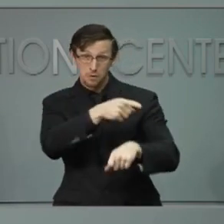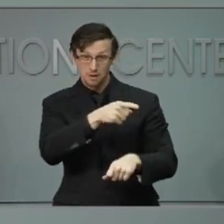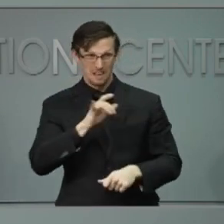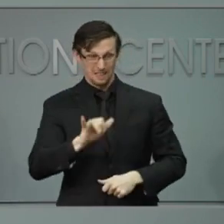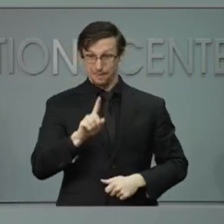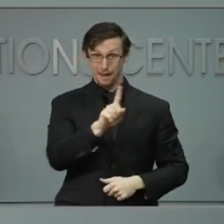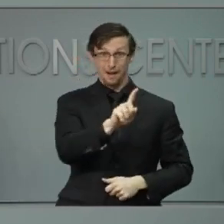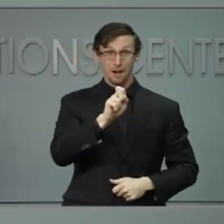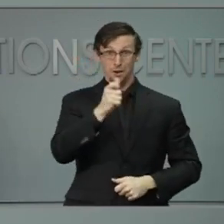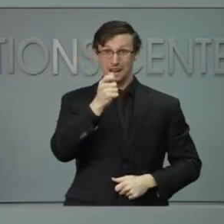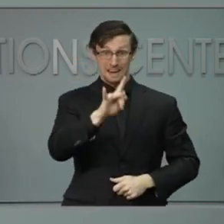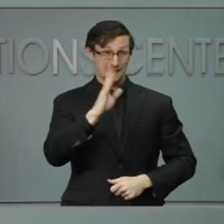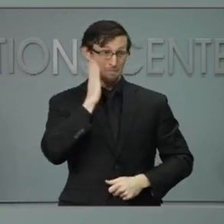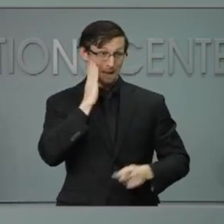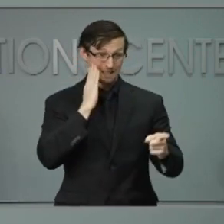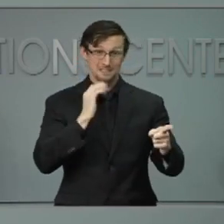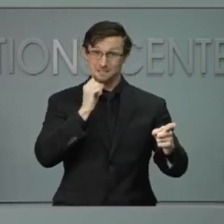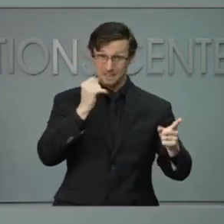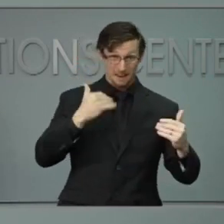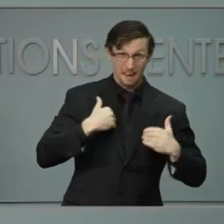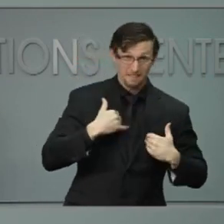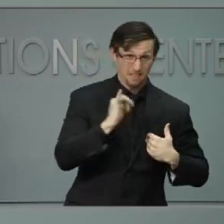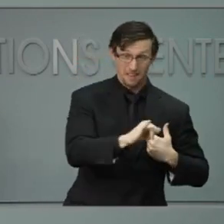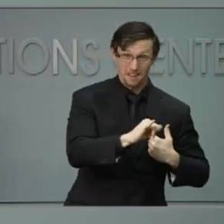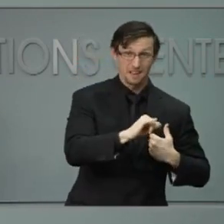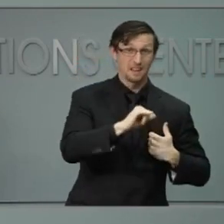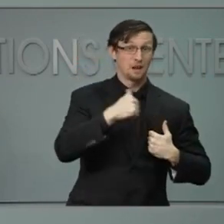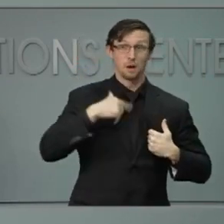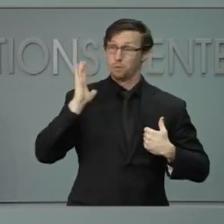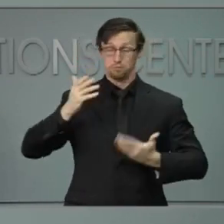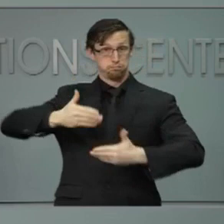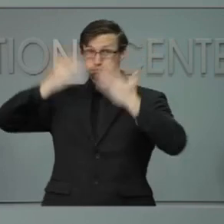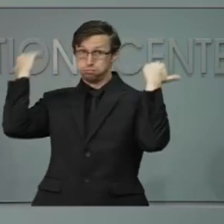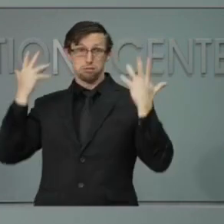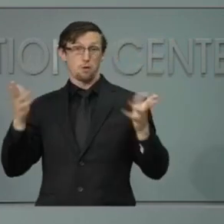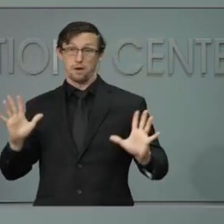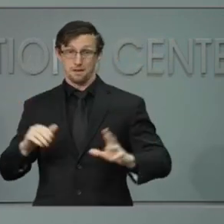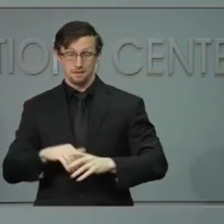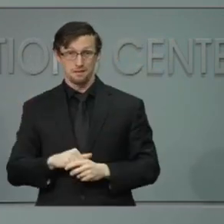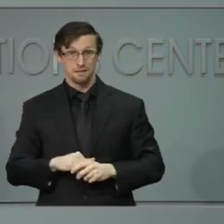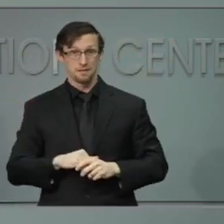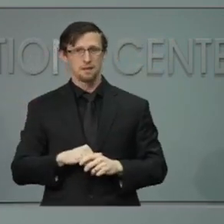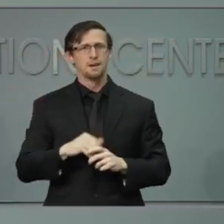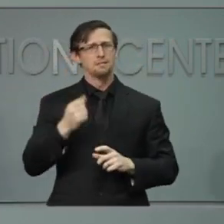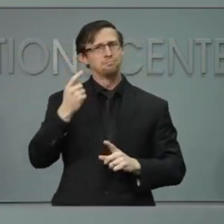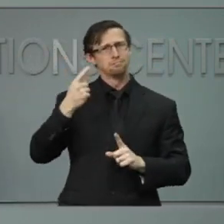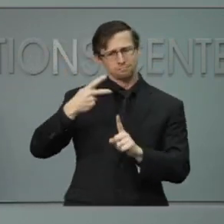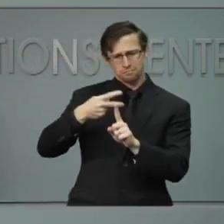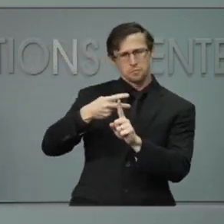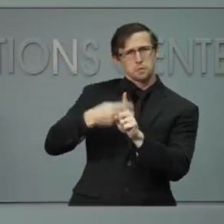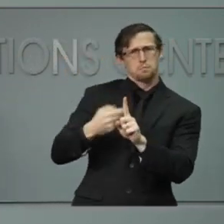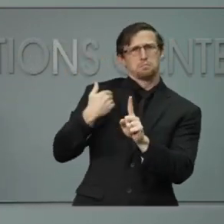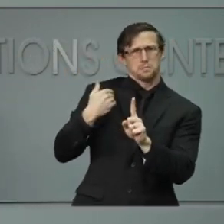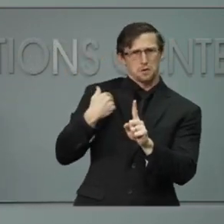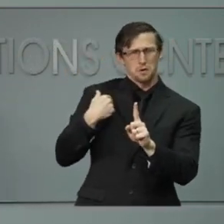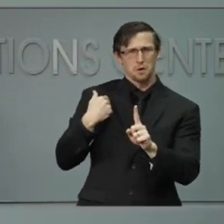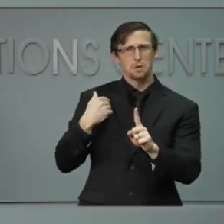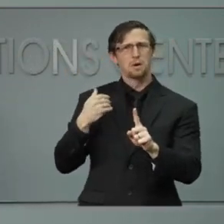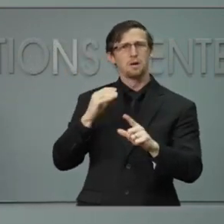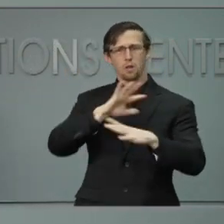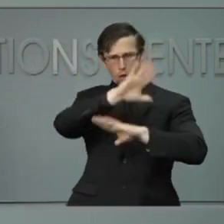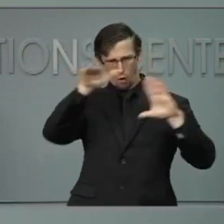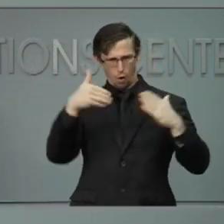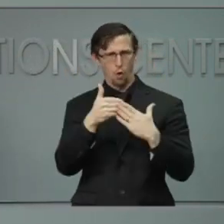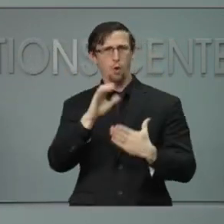we would already be over capacity. Two months ago, we had an average of 36 patients in the Cone